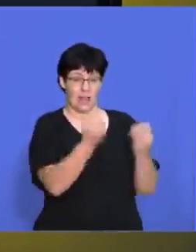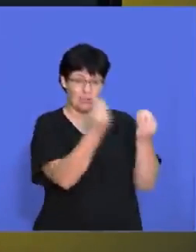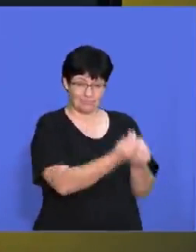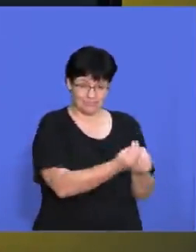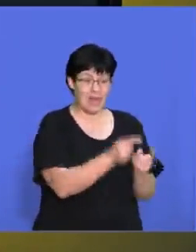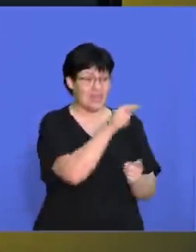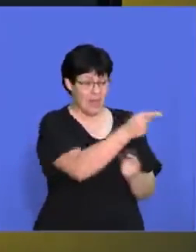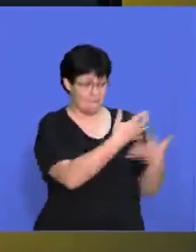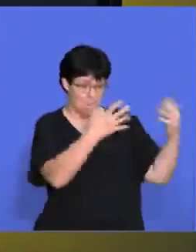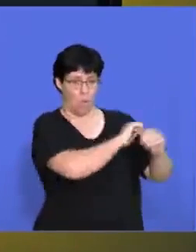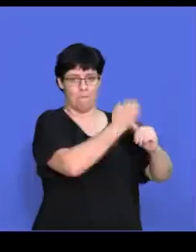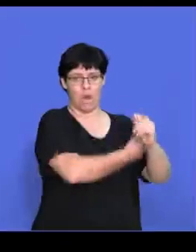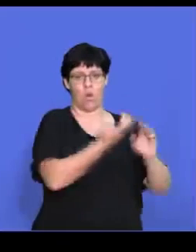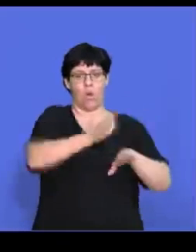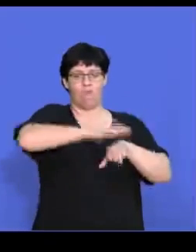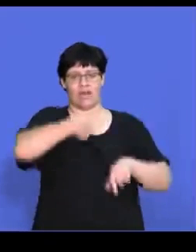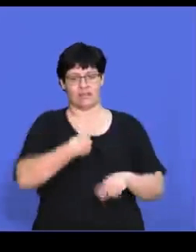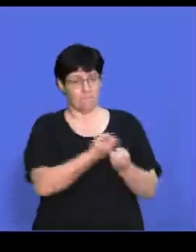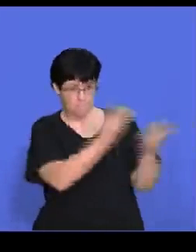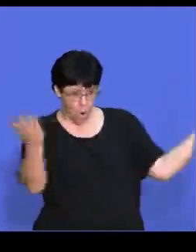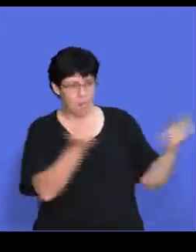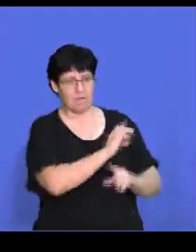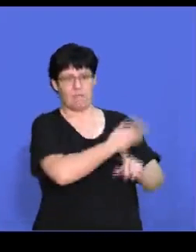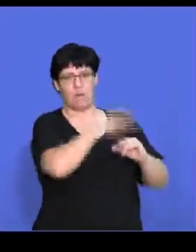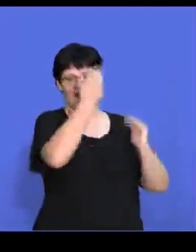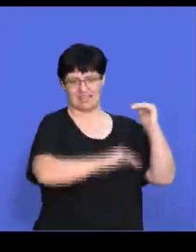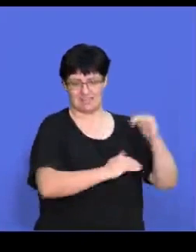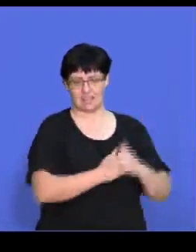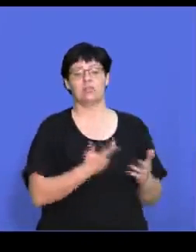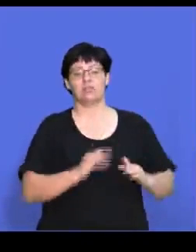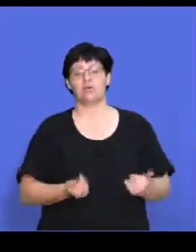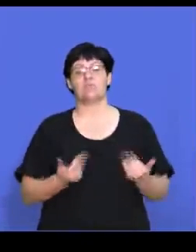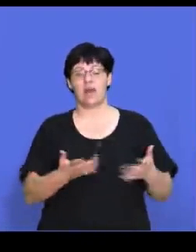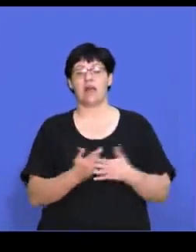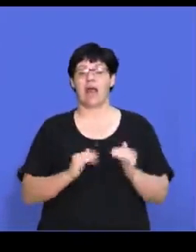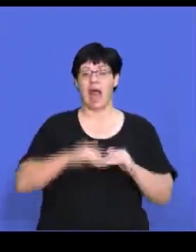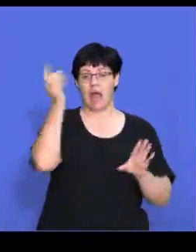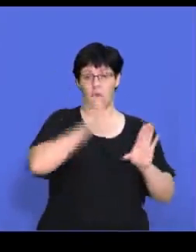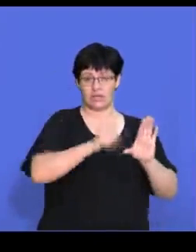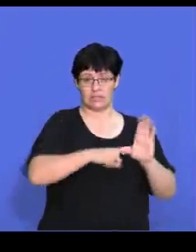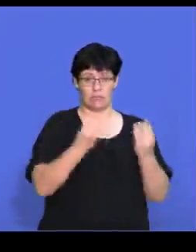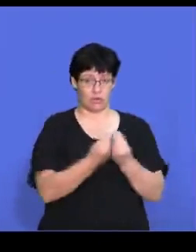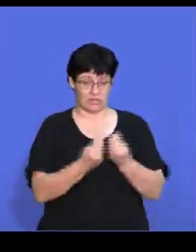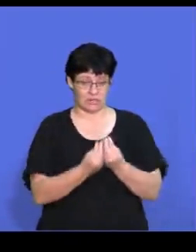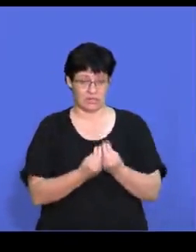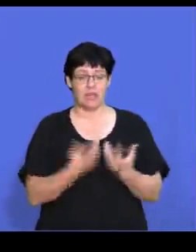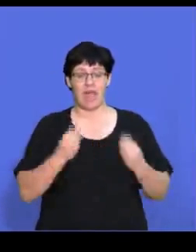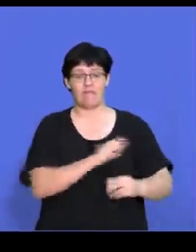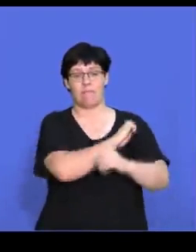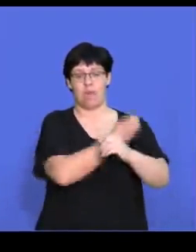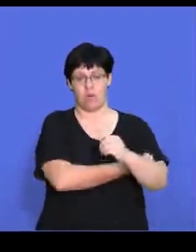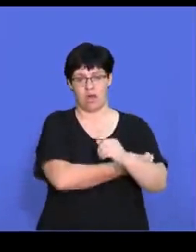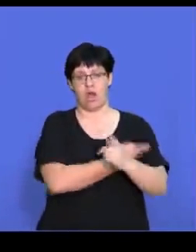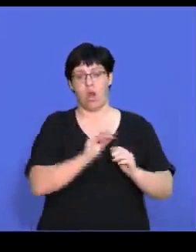they're going to have over us. So the first thing is suppliers that deliver high quality products may have power over the business.